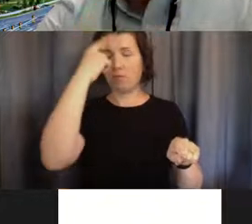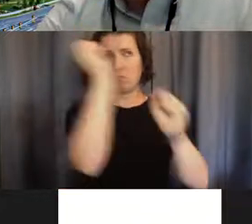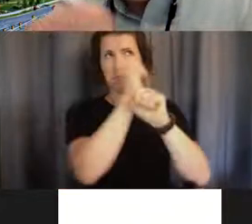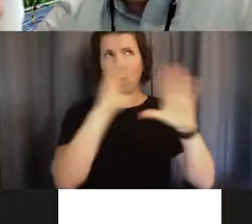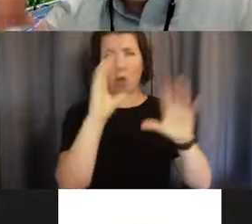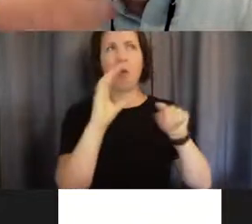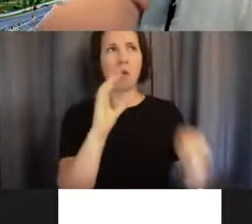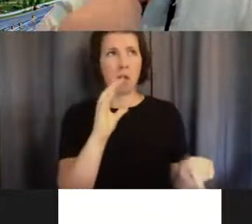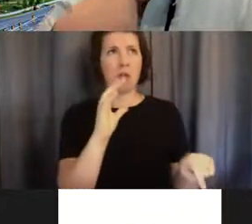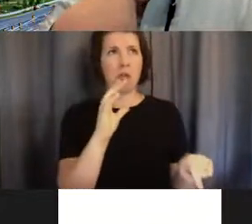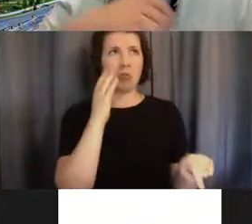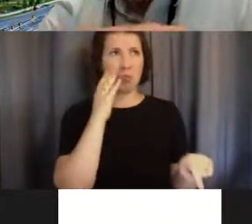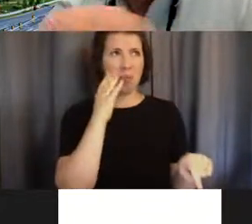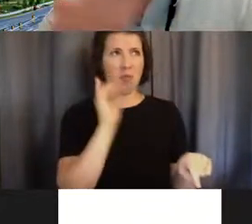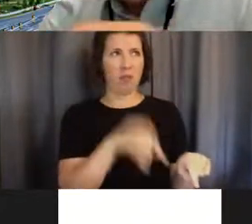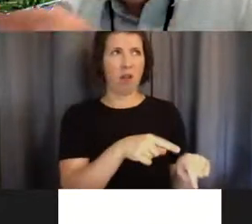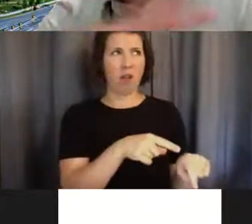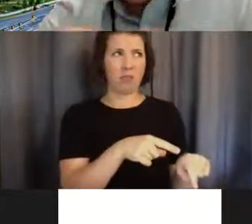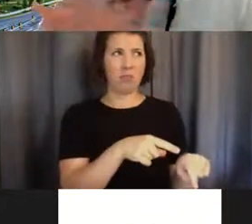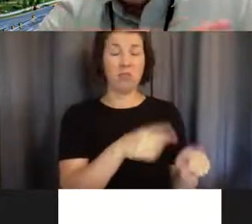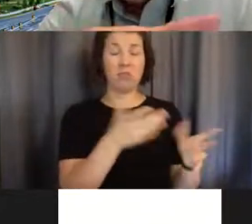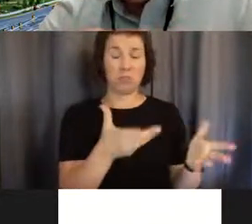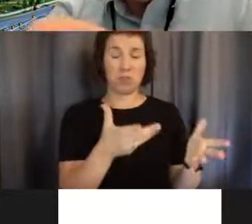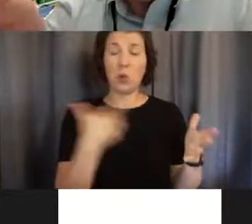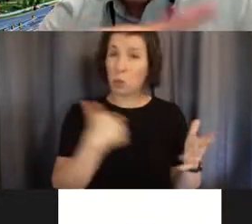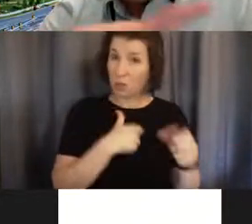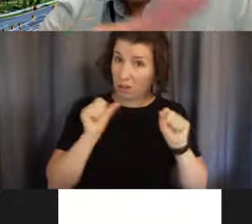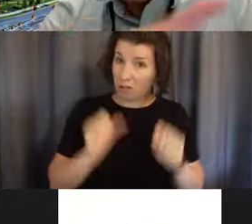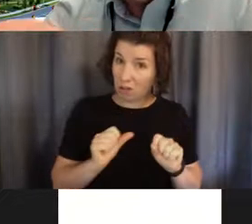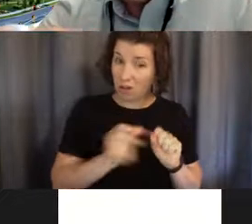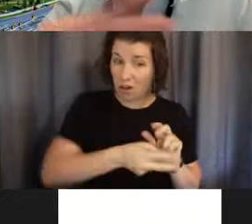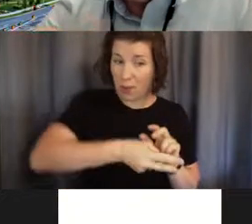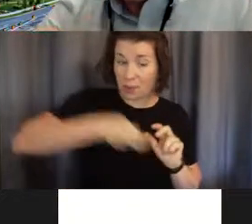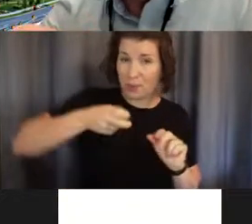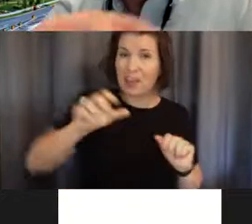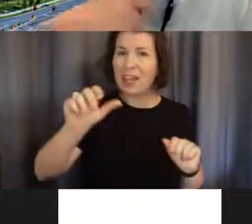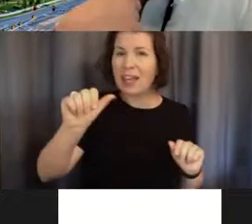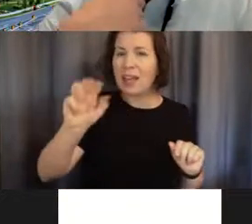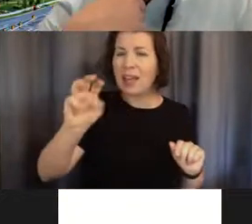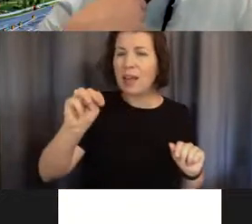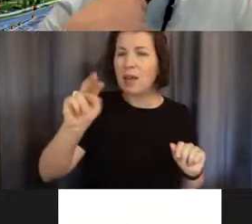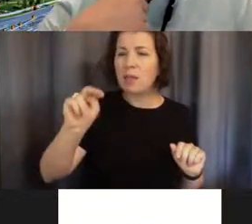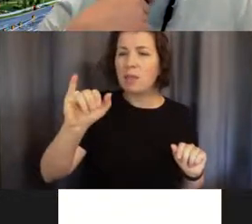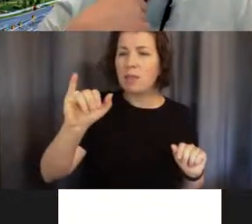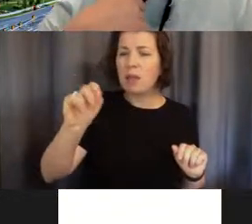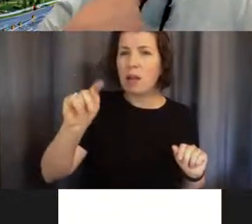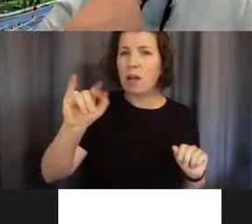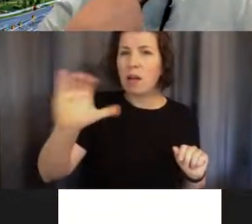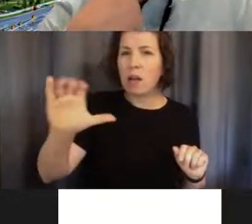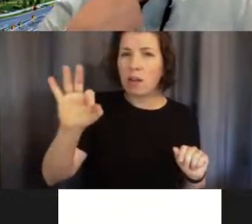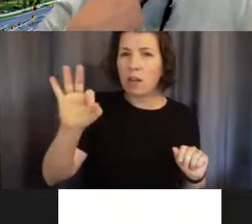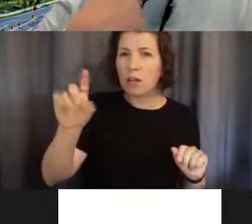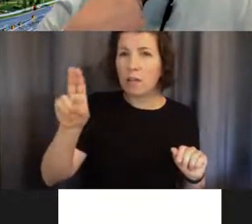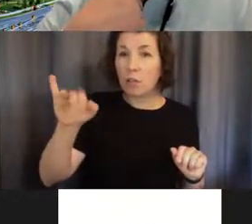we could take amniotic fluid out that's surrounding the infants and isolate stem cells that are found in that amniotic